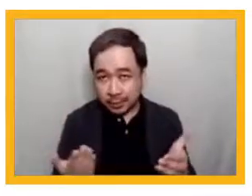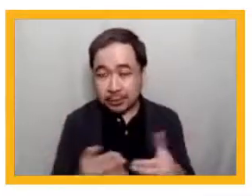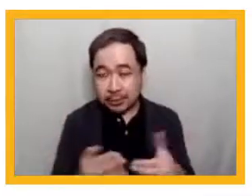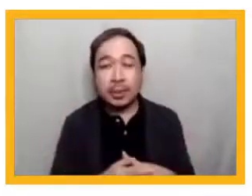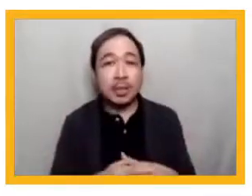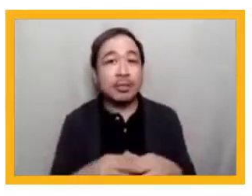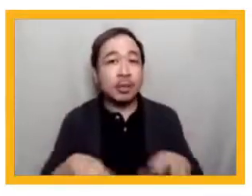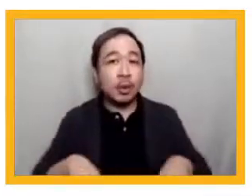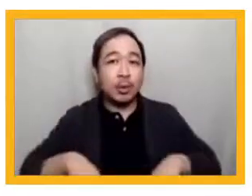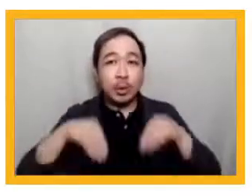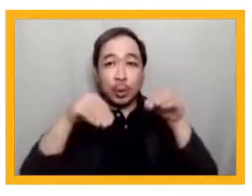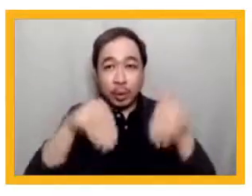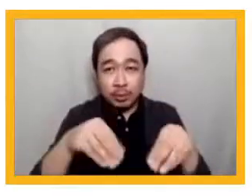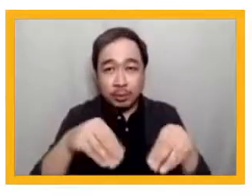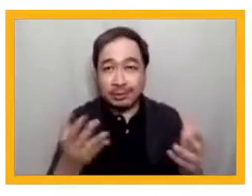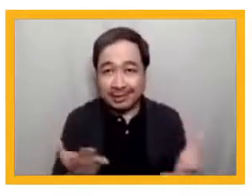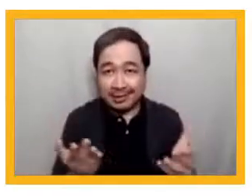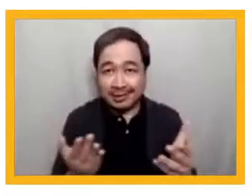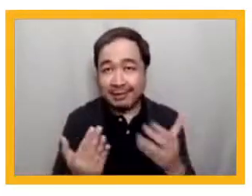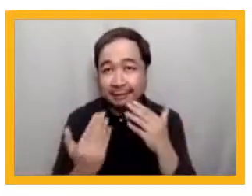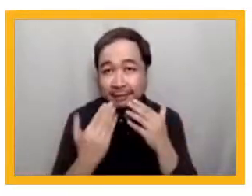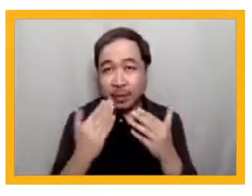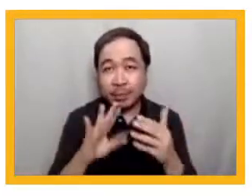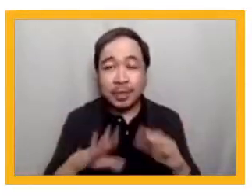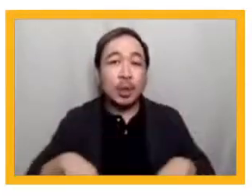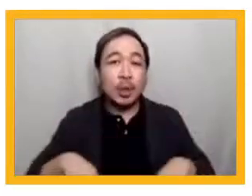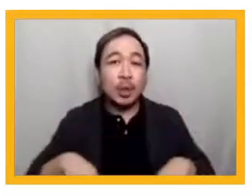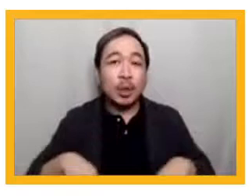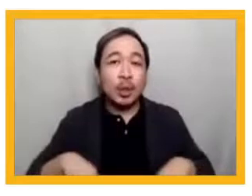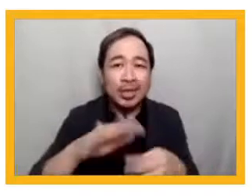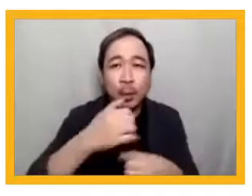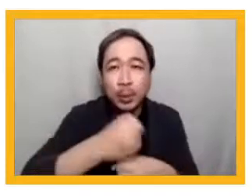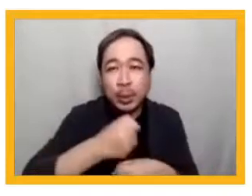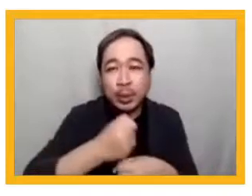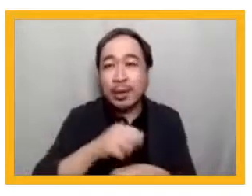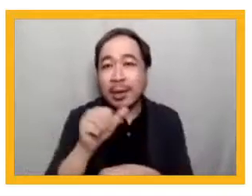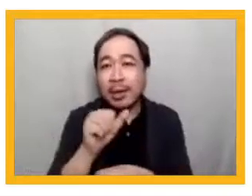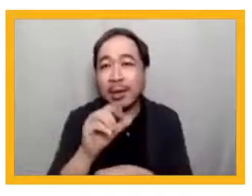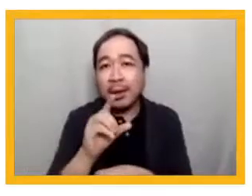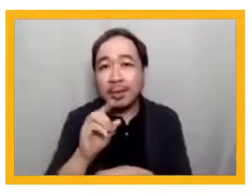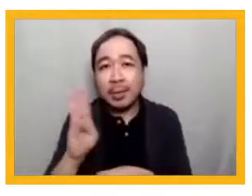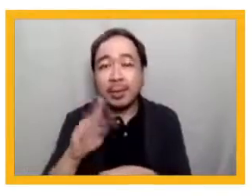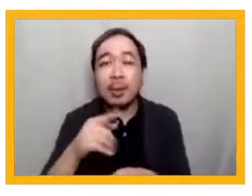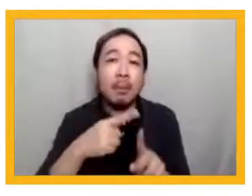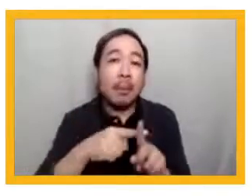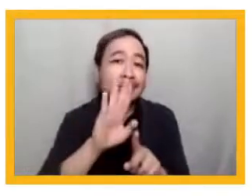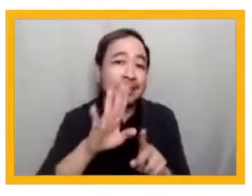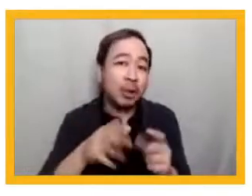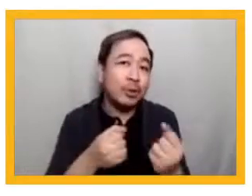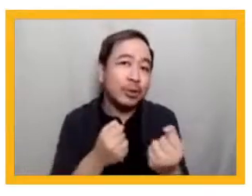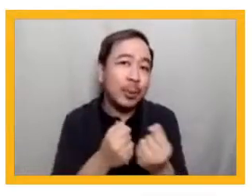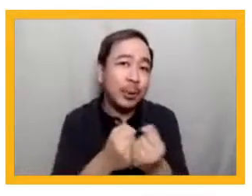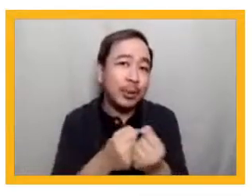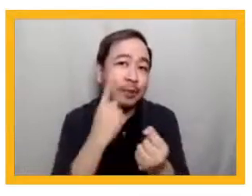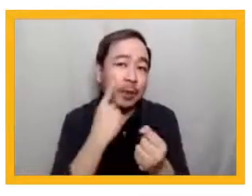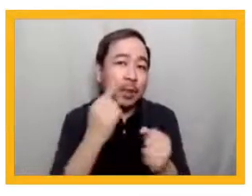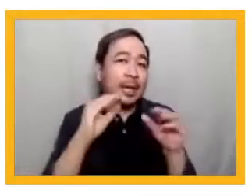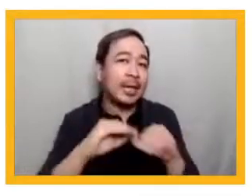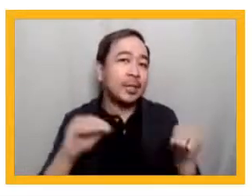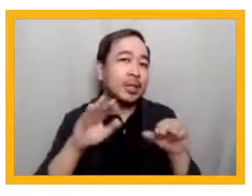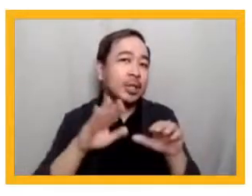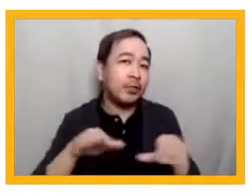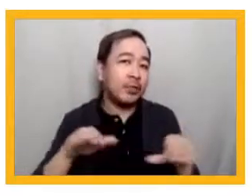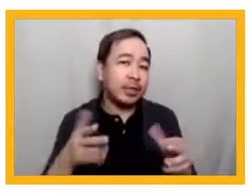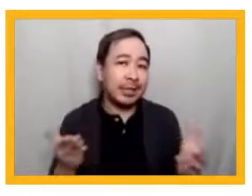forum, to the contributions you have made to the work of the ADB, but even more to the contributions you have made to the education of the children of our